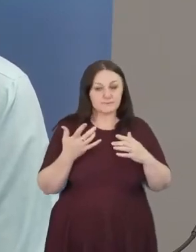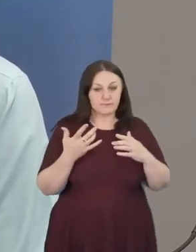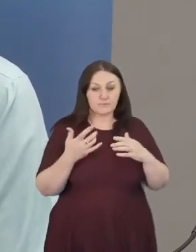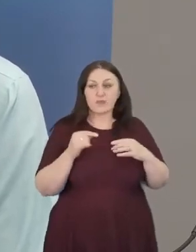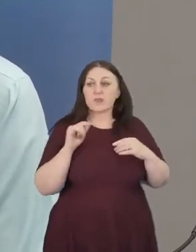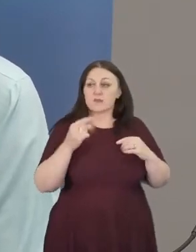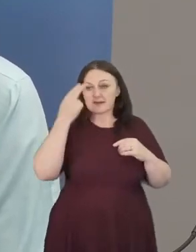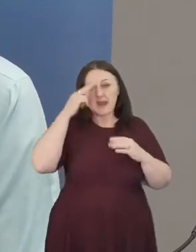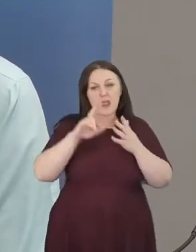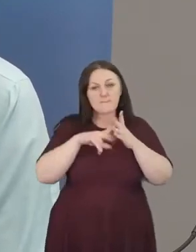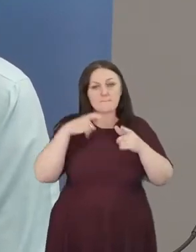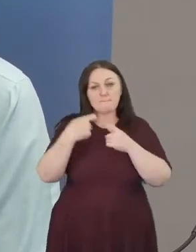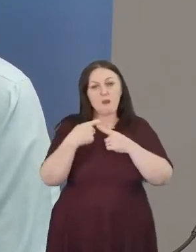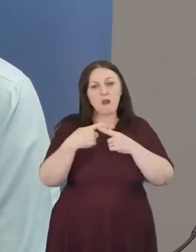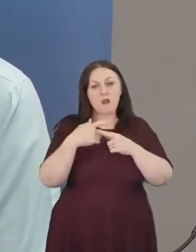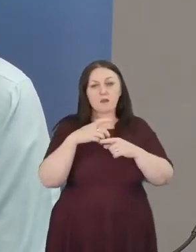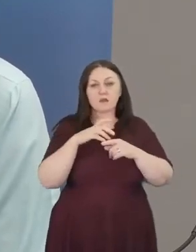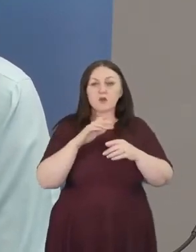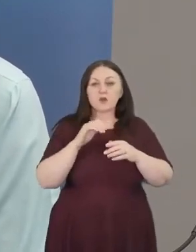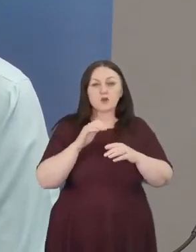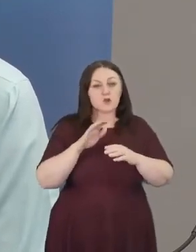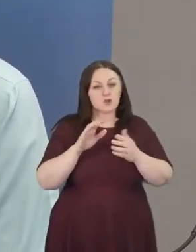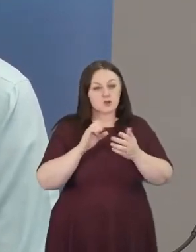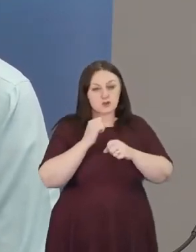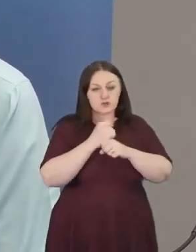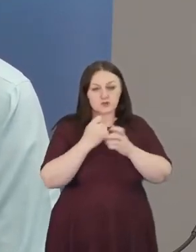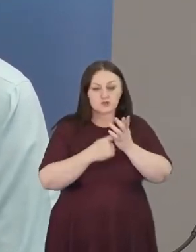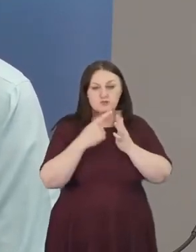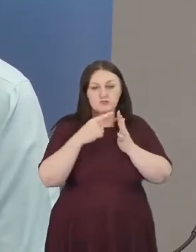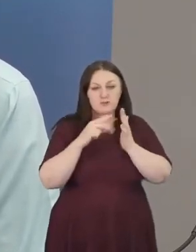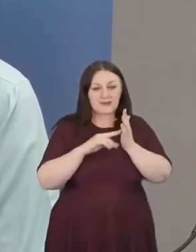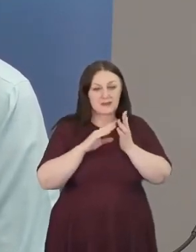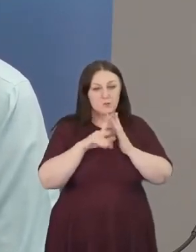Mark Greenwood, and I work at BMS World Mission.